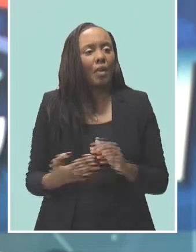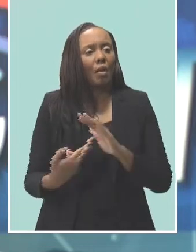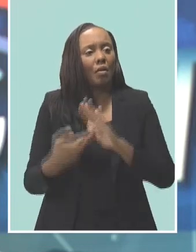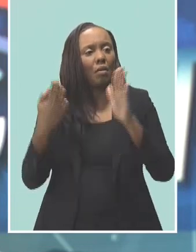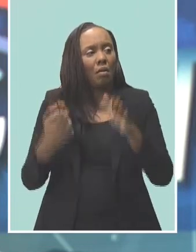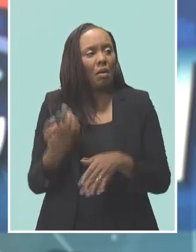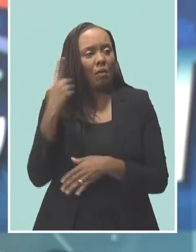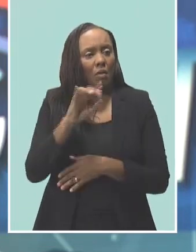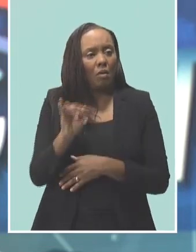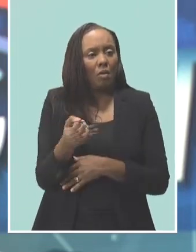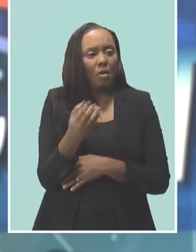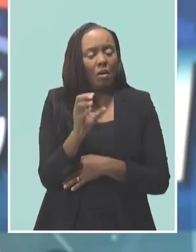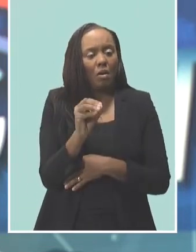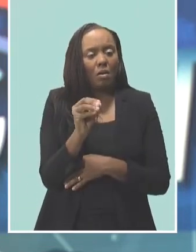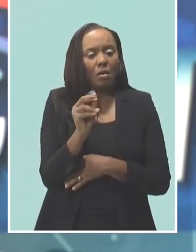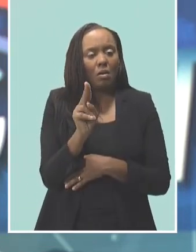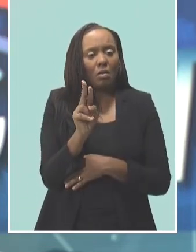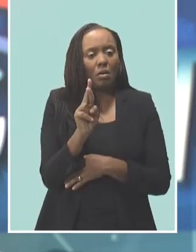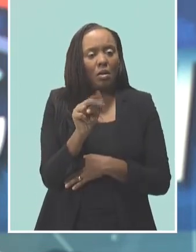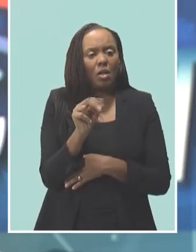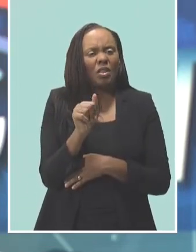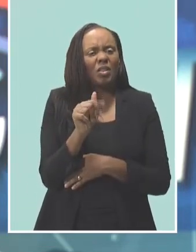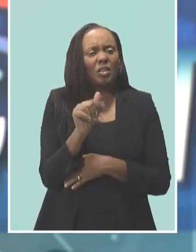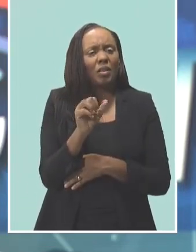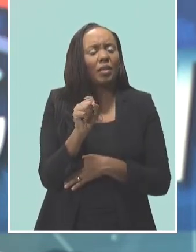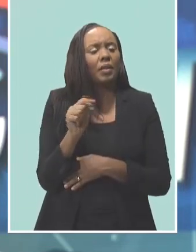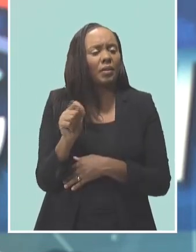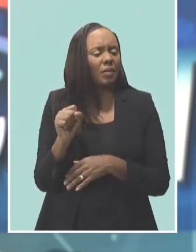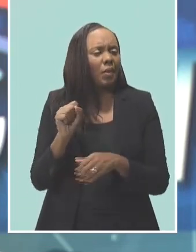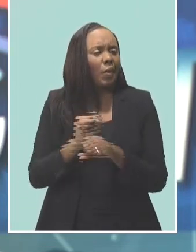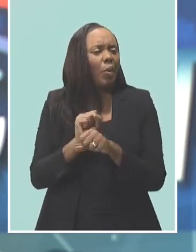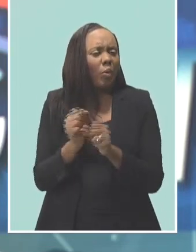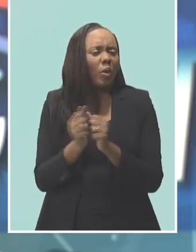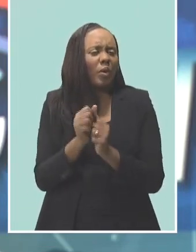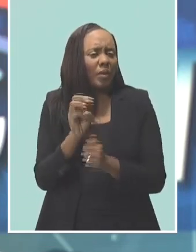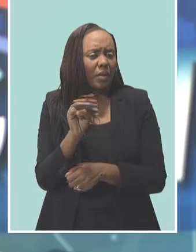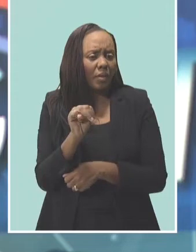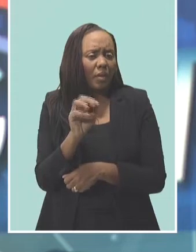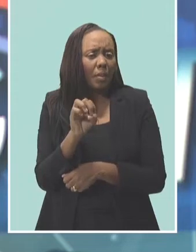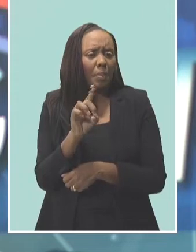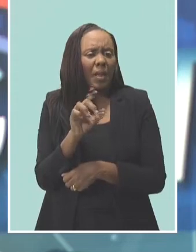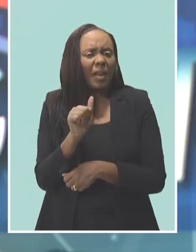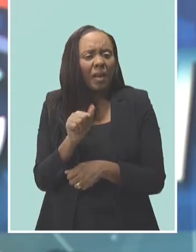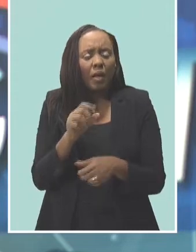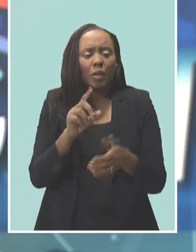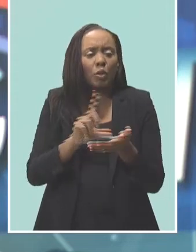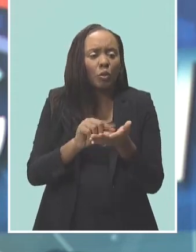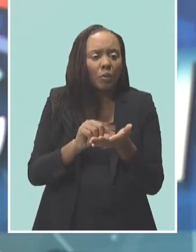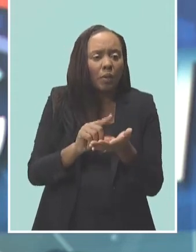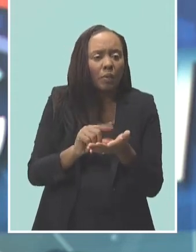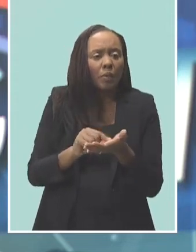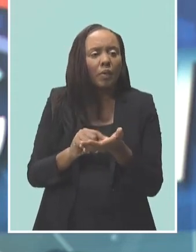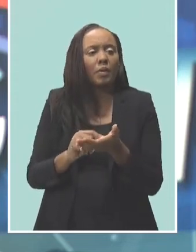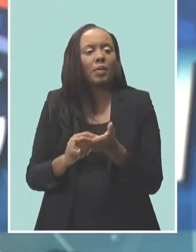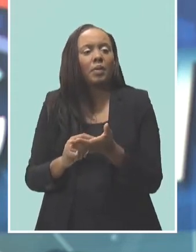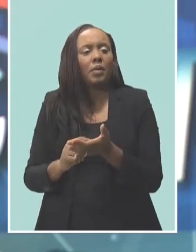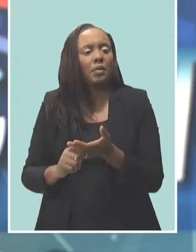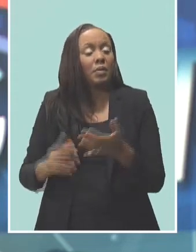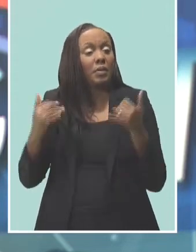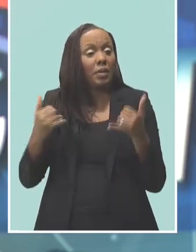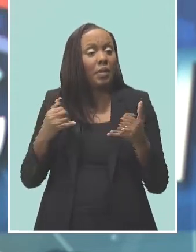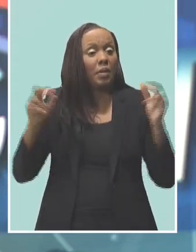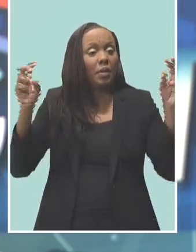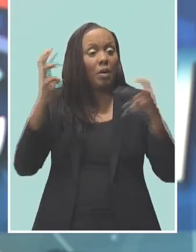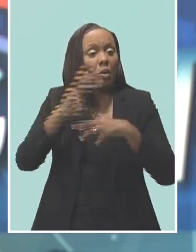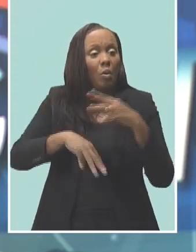reporting progress on a number of issues affecting its members. This as Barbados joins other countries in celebrating World Press Freedom